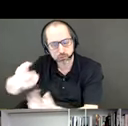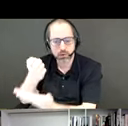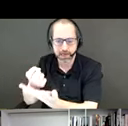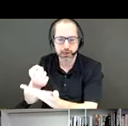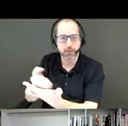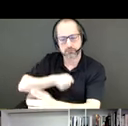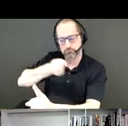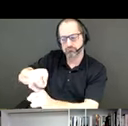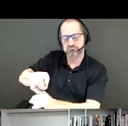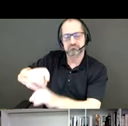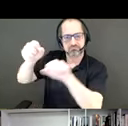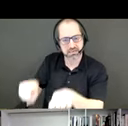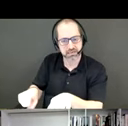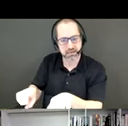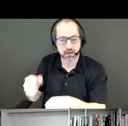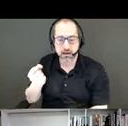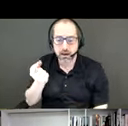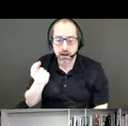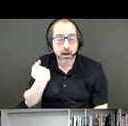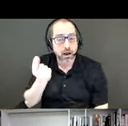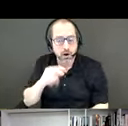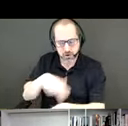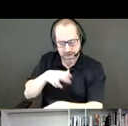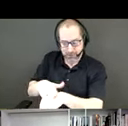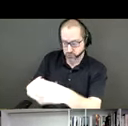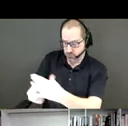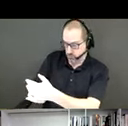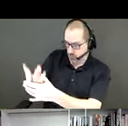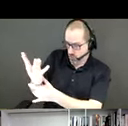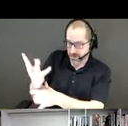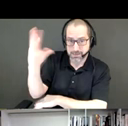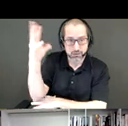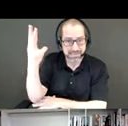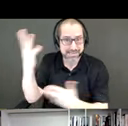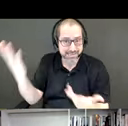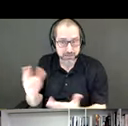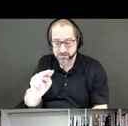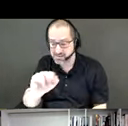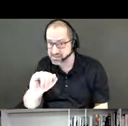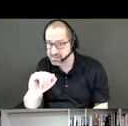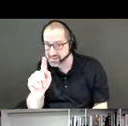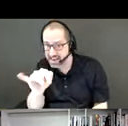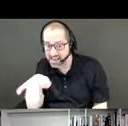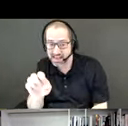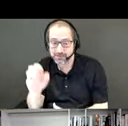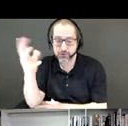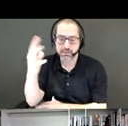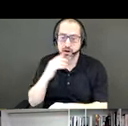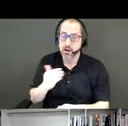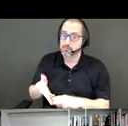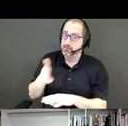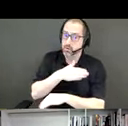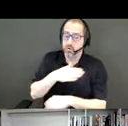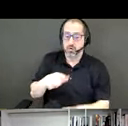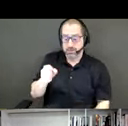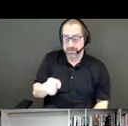But what of our native species? Of the over 2 million hectares of prairies and savannahs that once covered southern